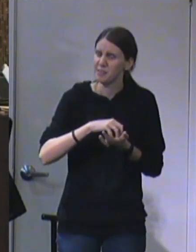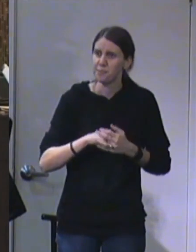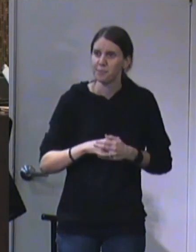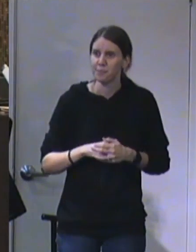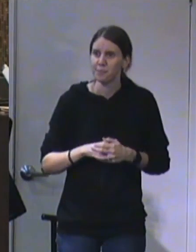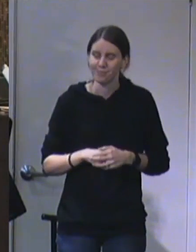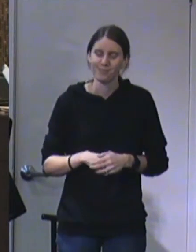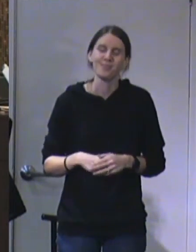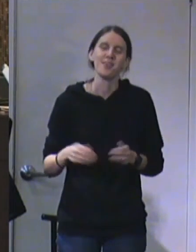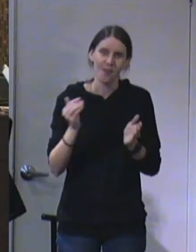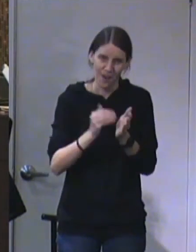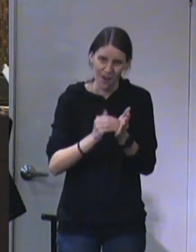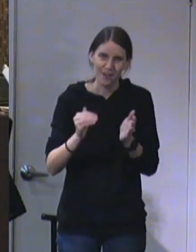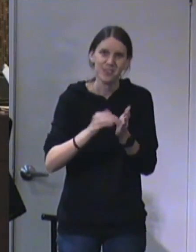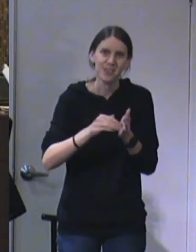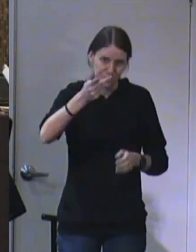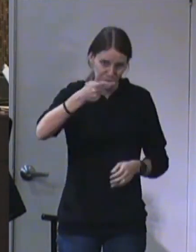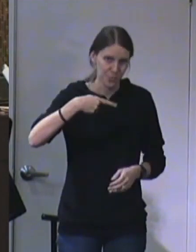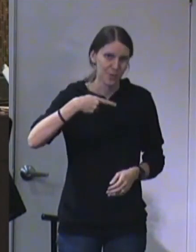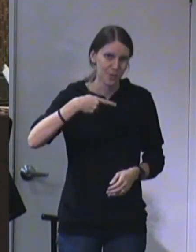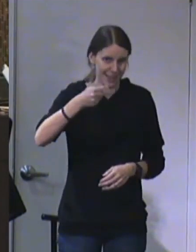As we do many times.